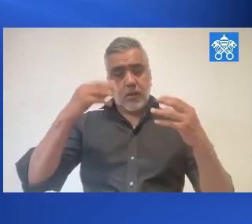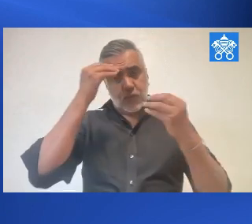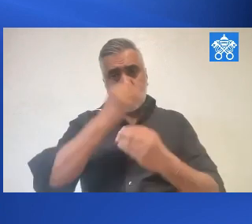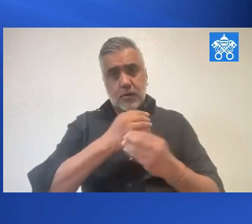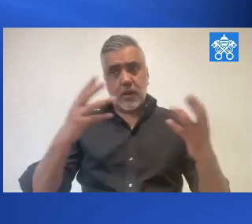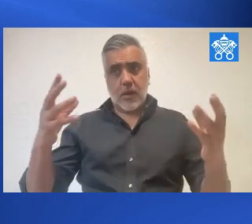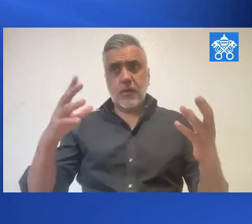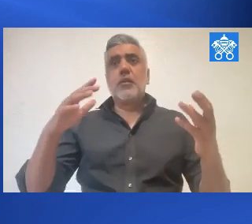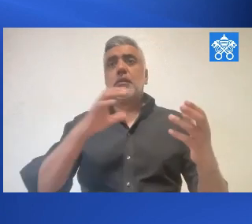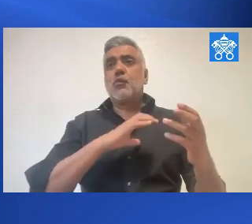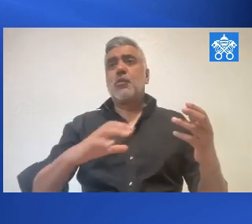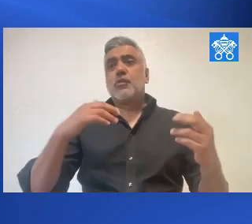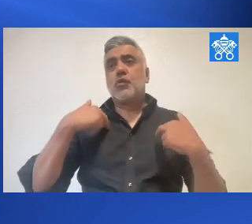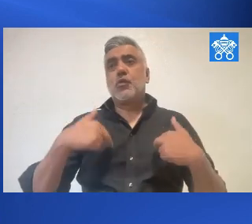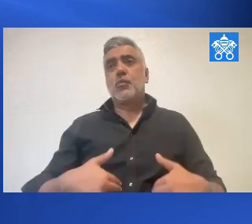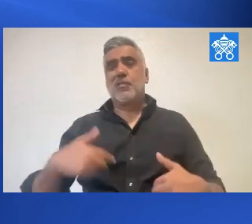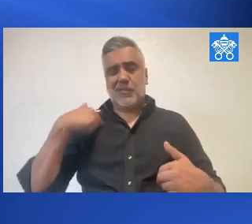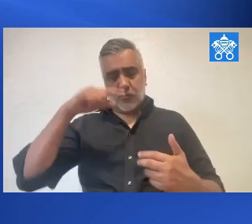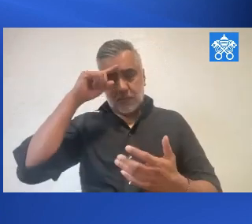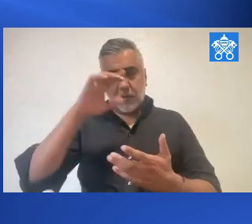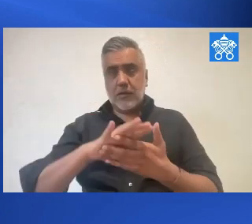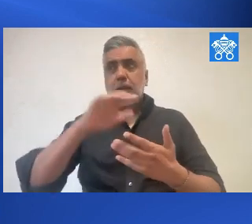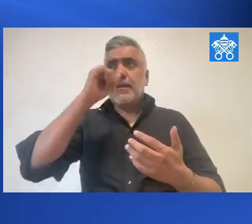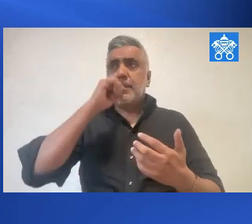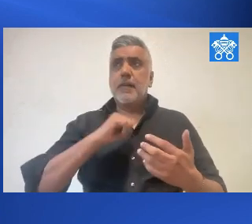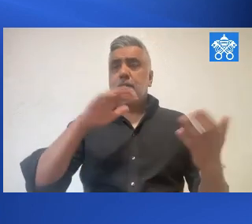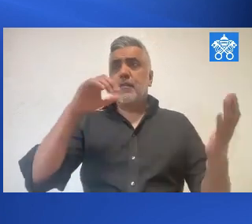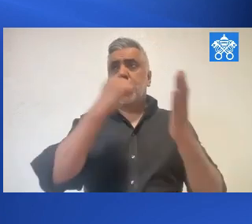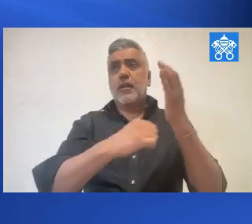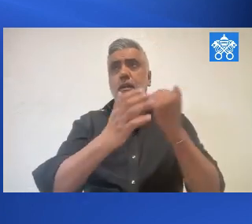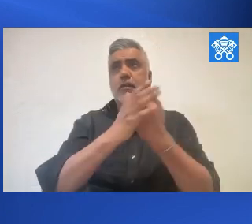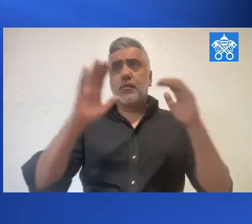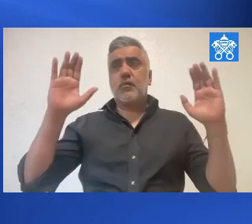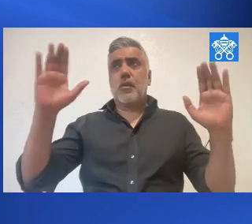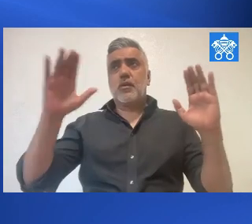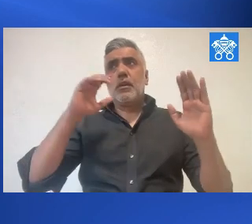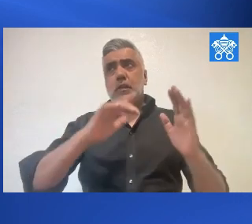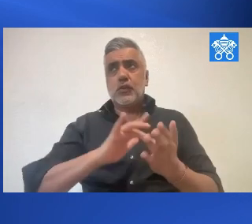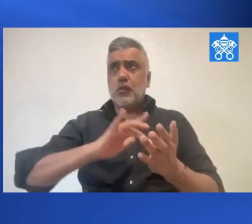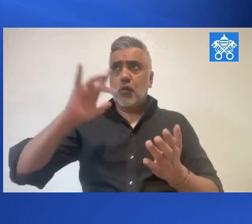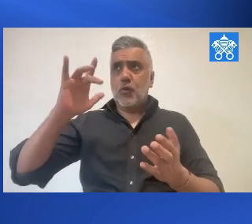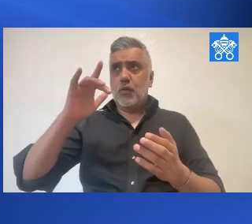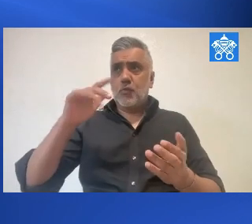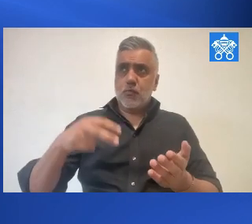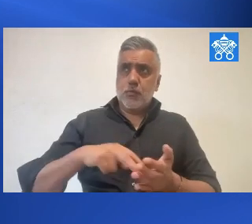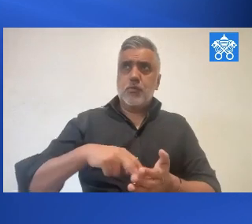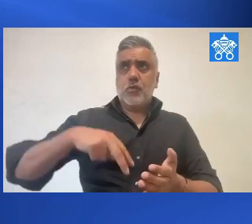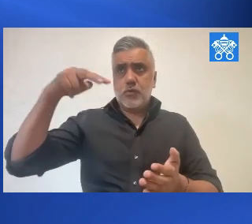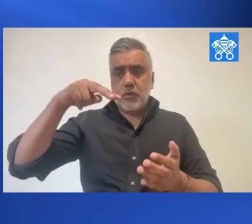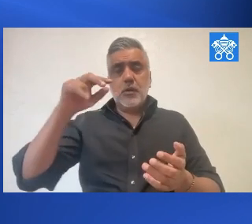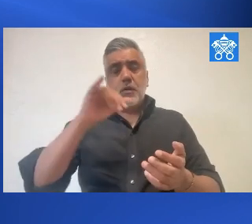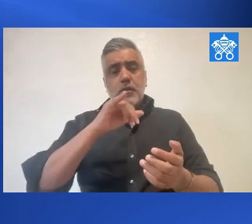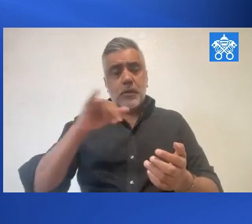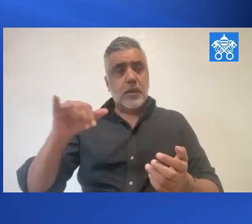infunde, ti angelunziante, Christi, Filii Tui, incarnazione conioium, per passione meiusa del Crucem, a resurrezione gloria